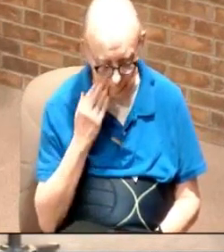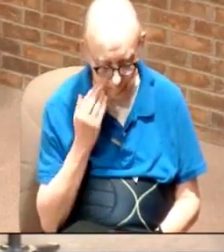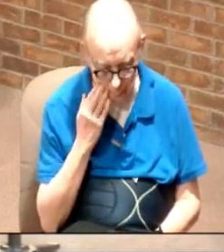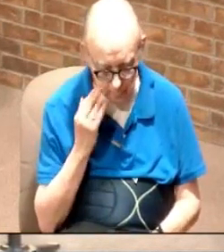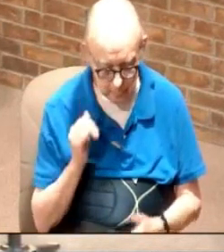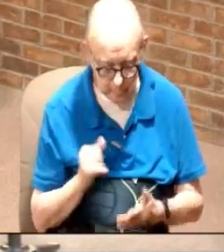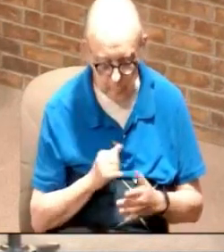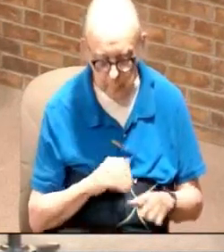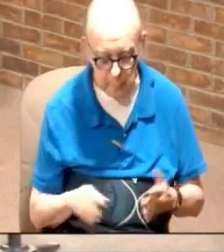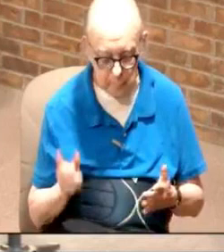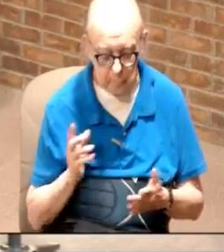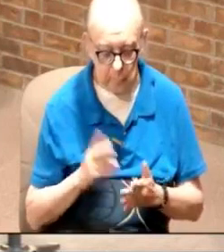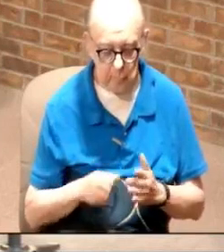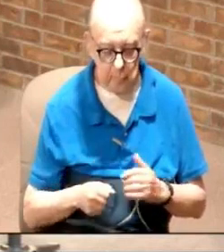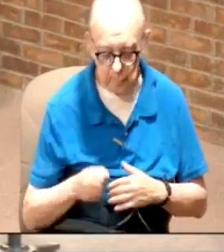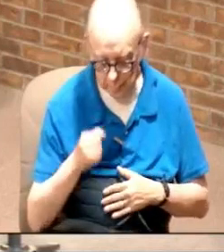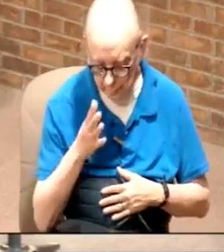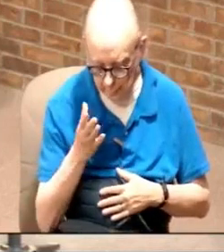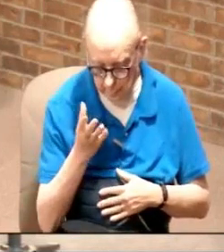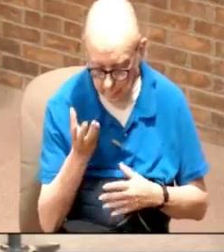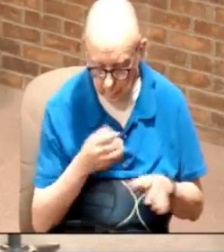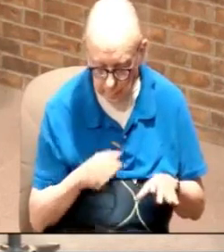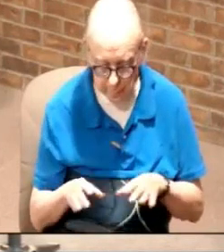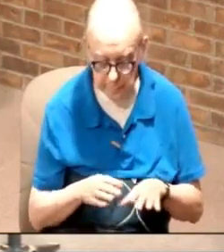that I'm doing what the father wants